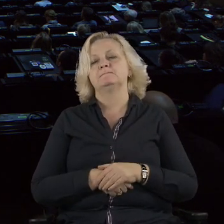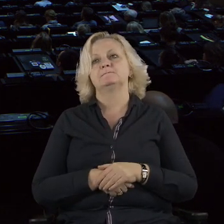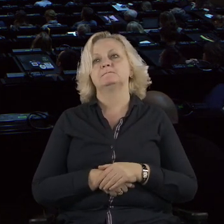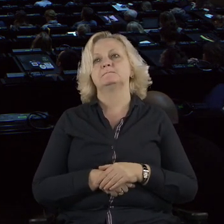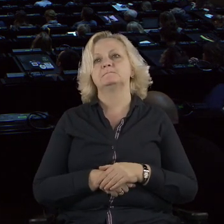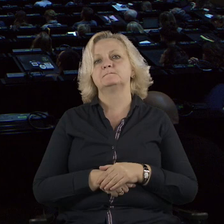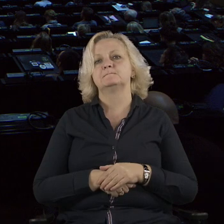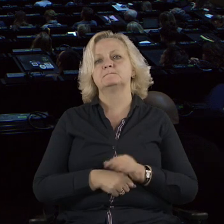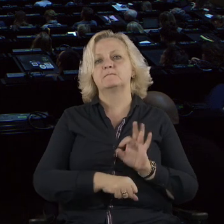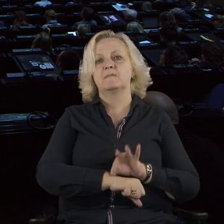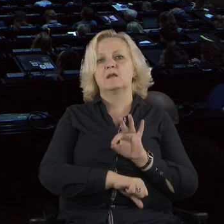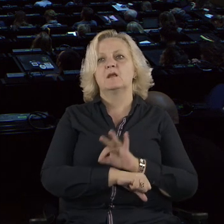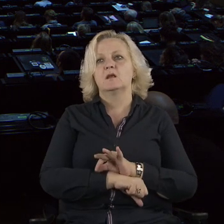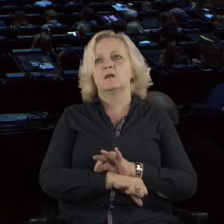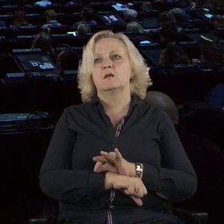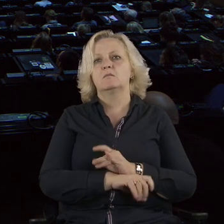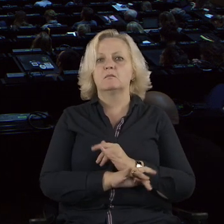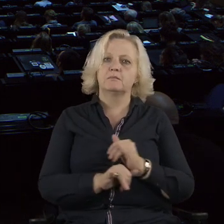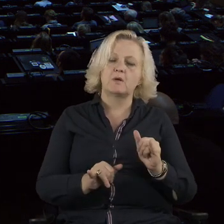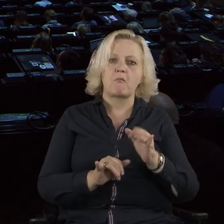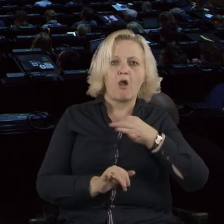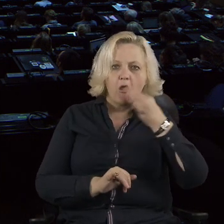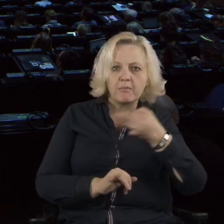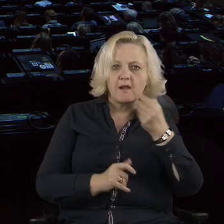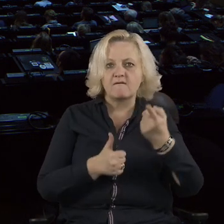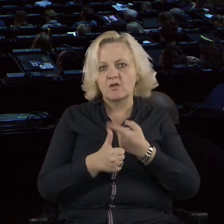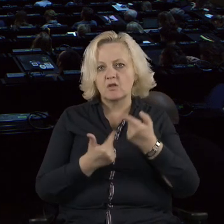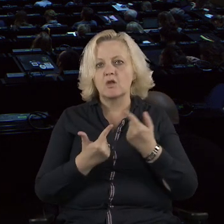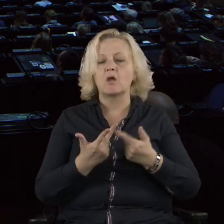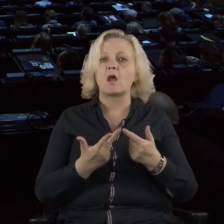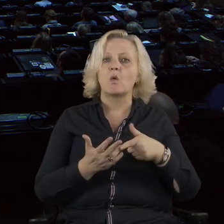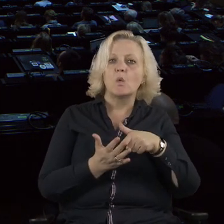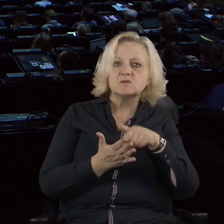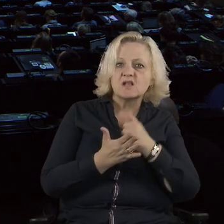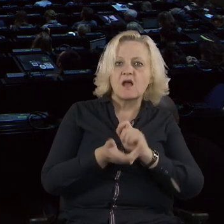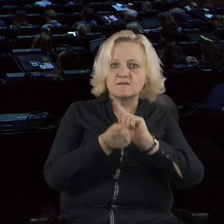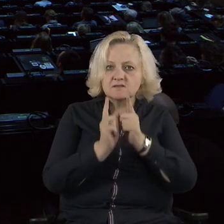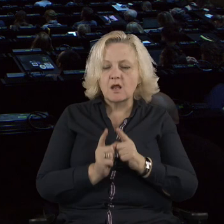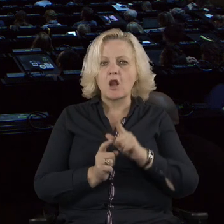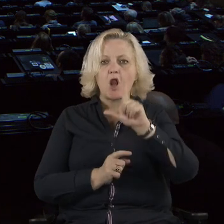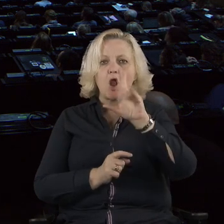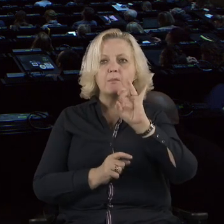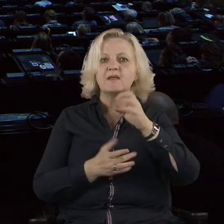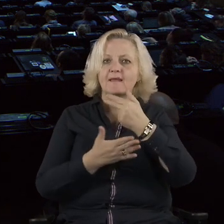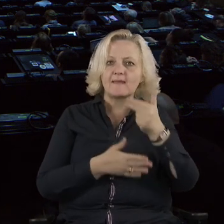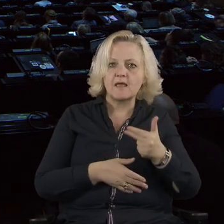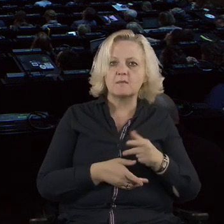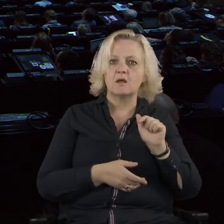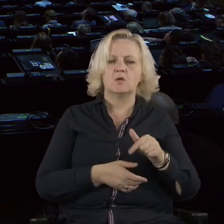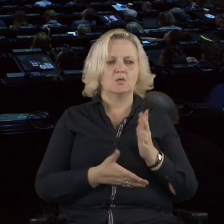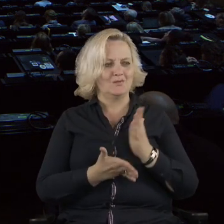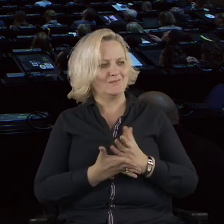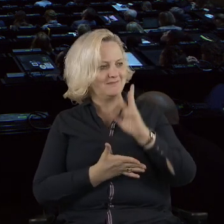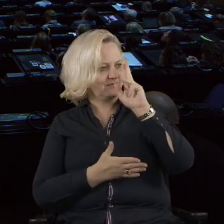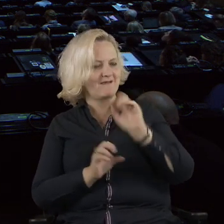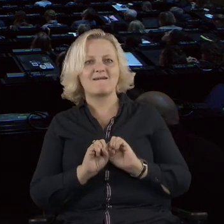on lobbying from the government. And while I believe that the amendment should be further improved, it's clear that politicians and public servants alike across